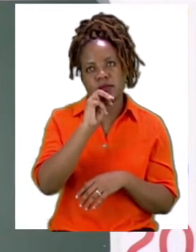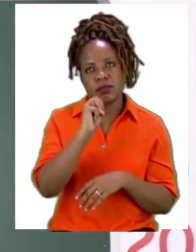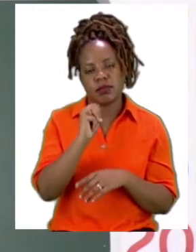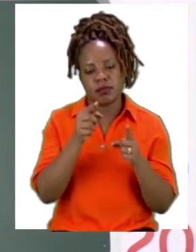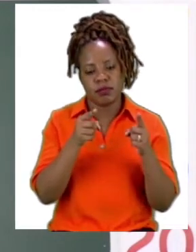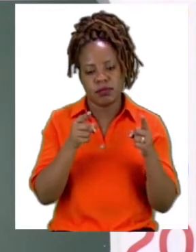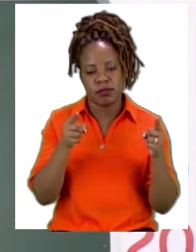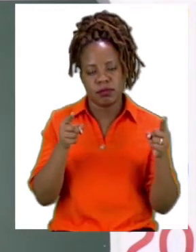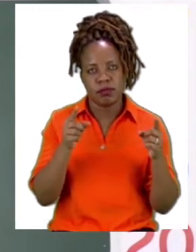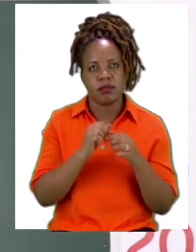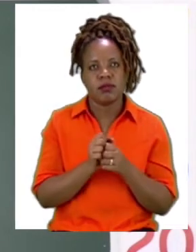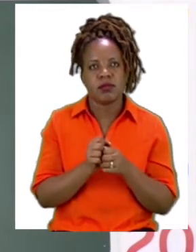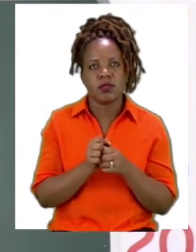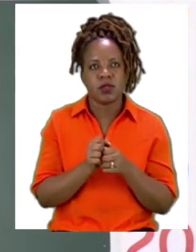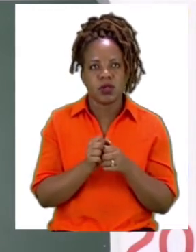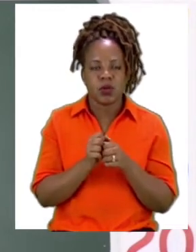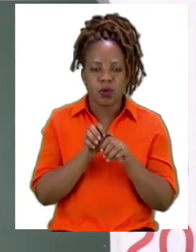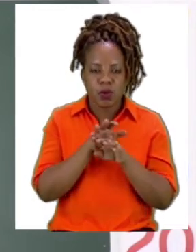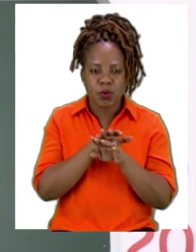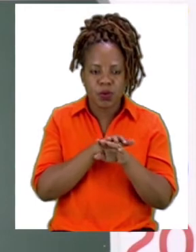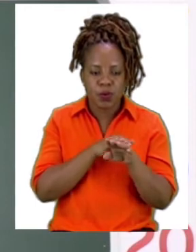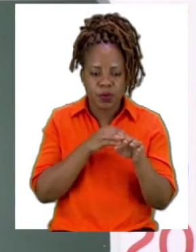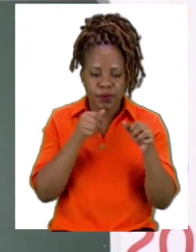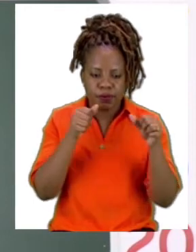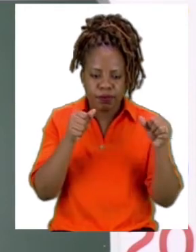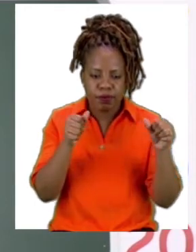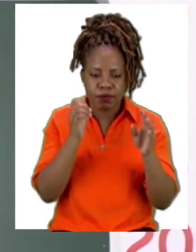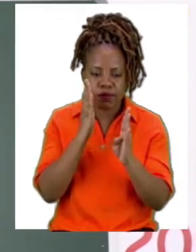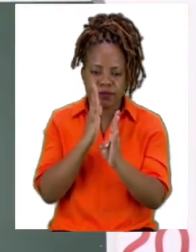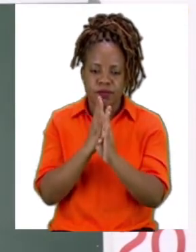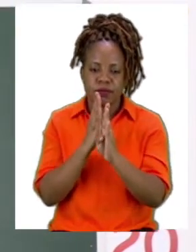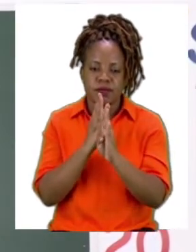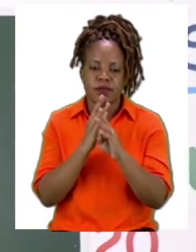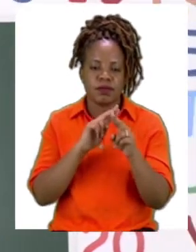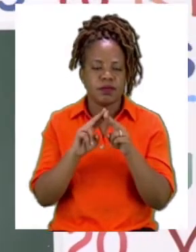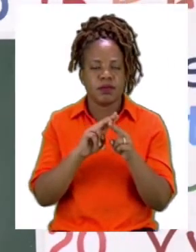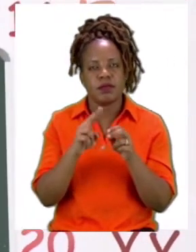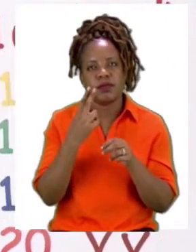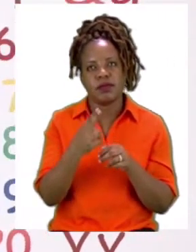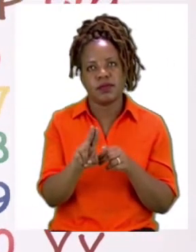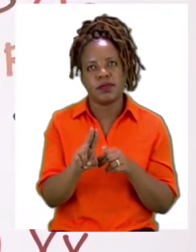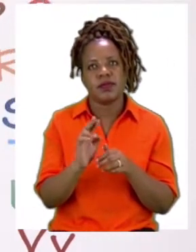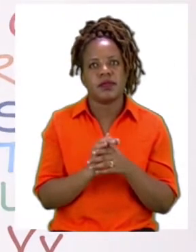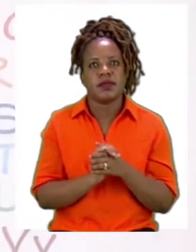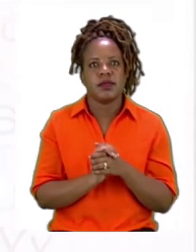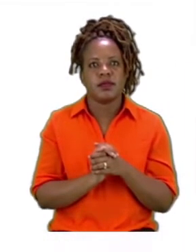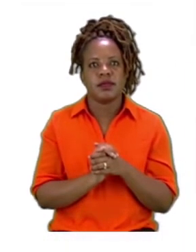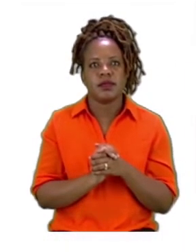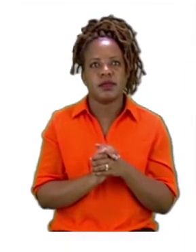please take your time when you are measuring the three objects. Let's now take a look at the second part of our exercise.